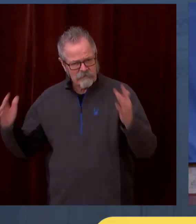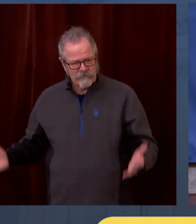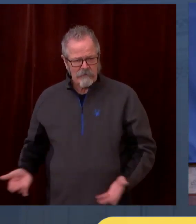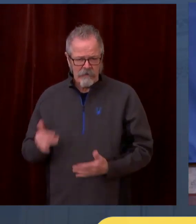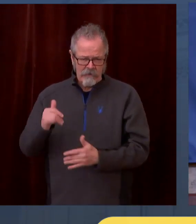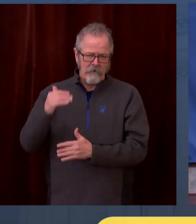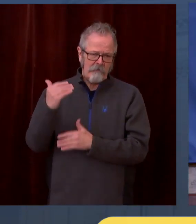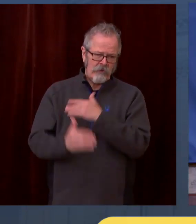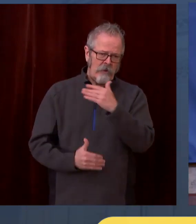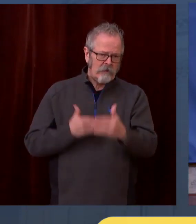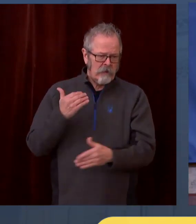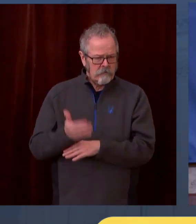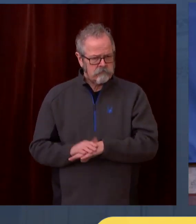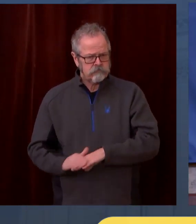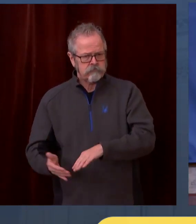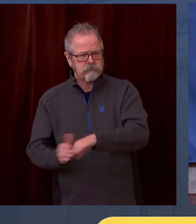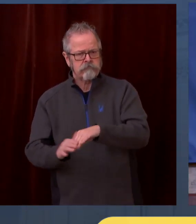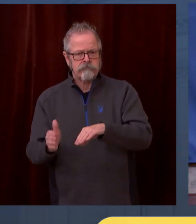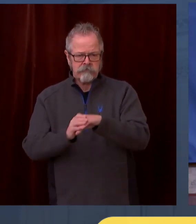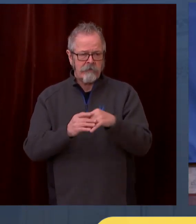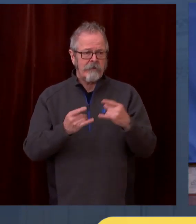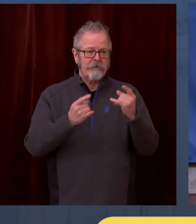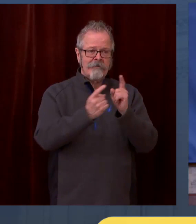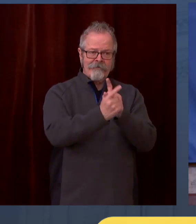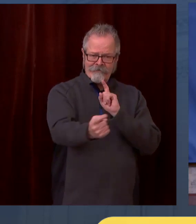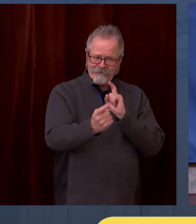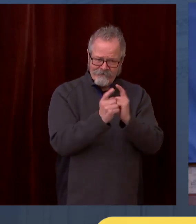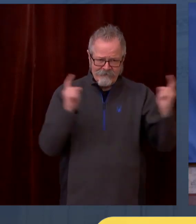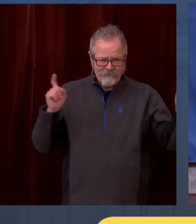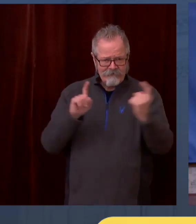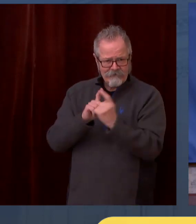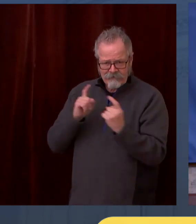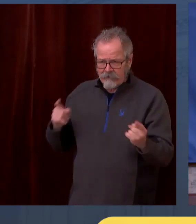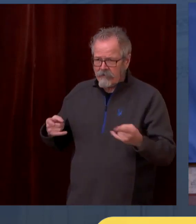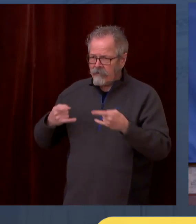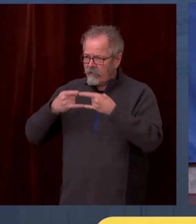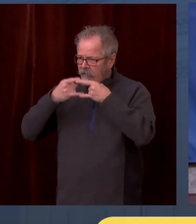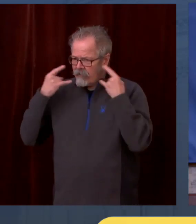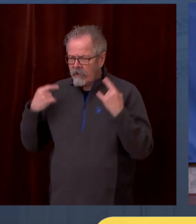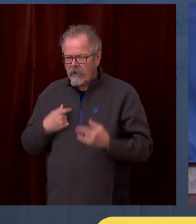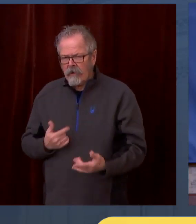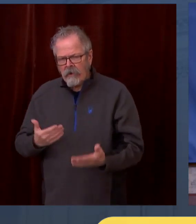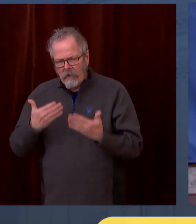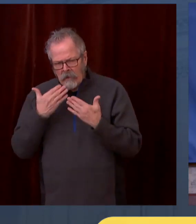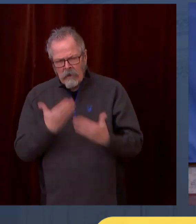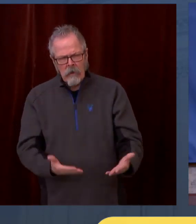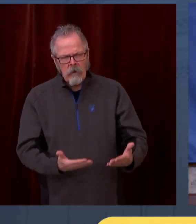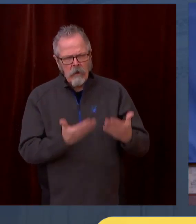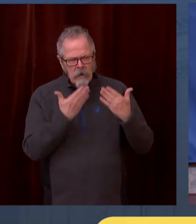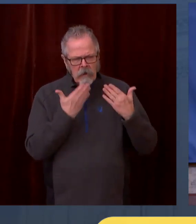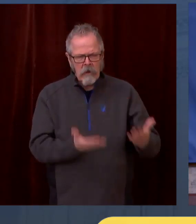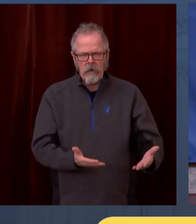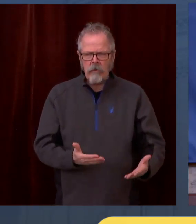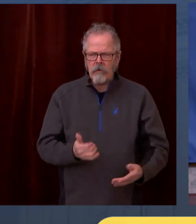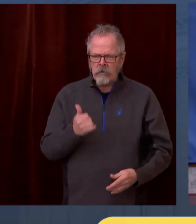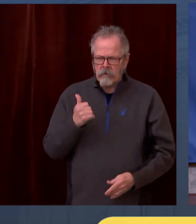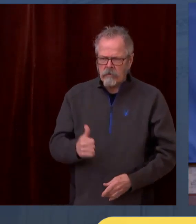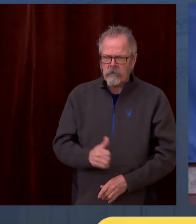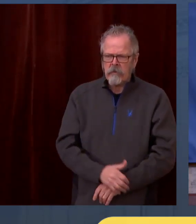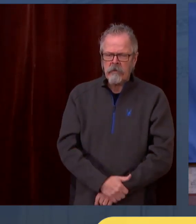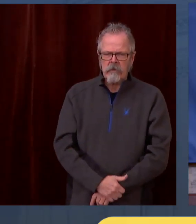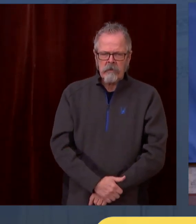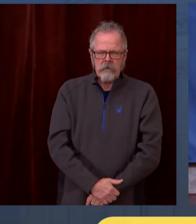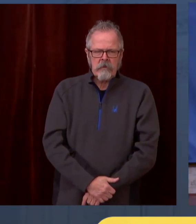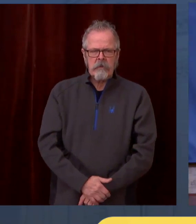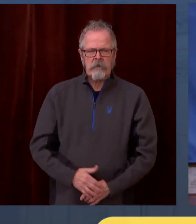distancing when they can and continuing to do so. I think this is the most important moment.